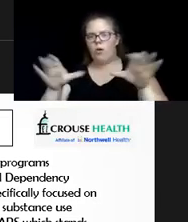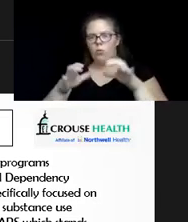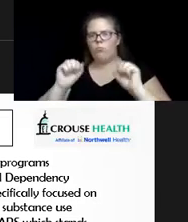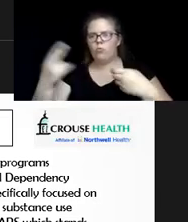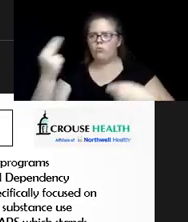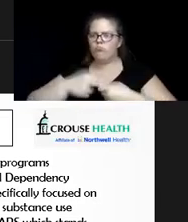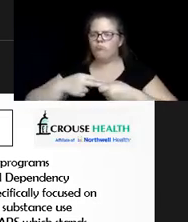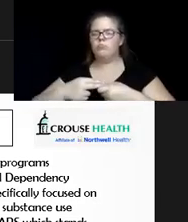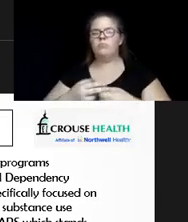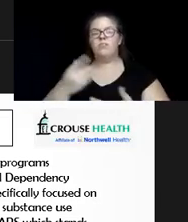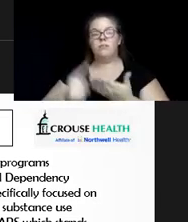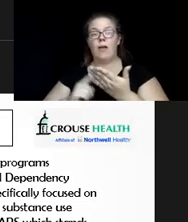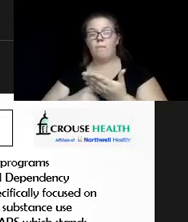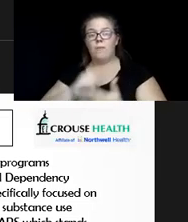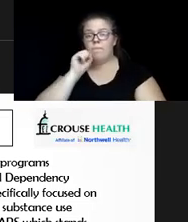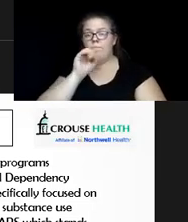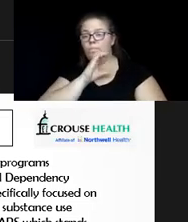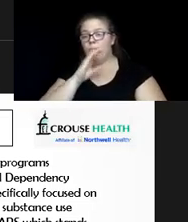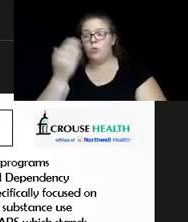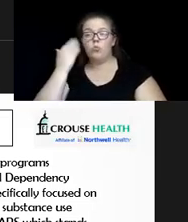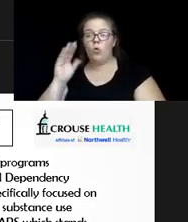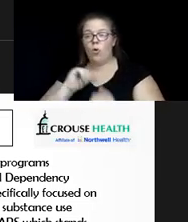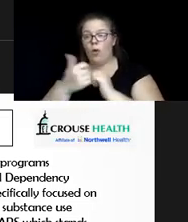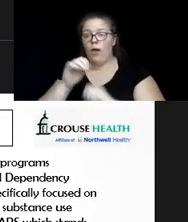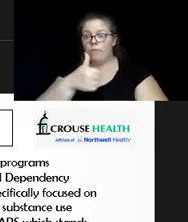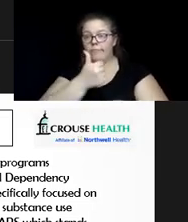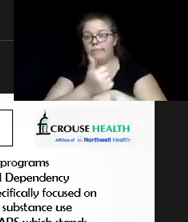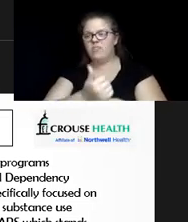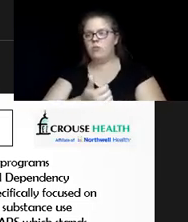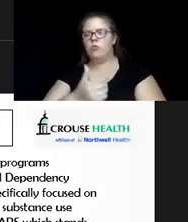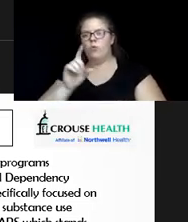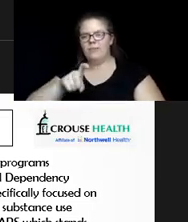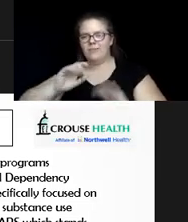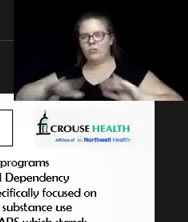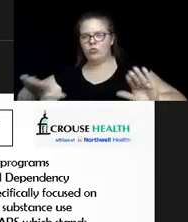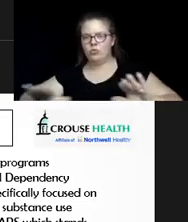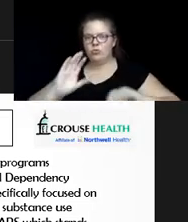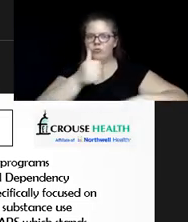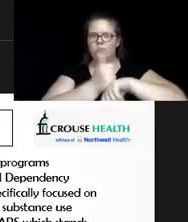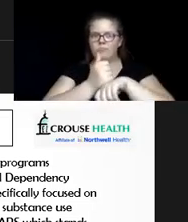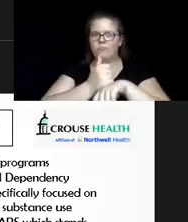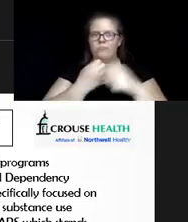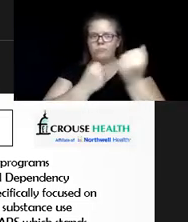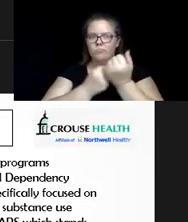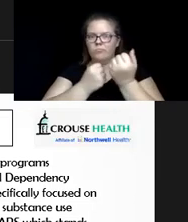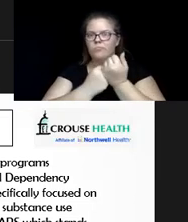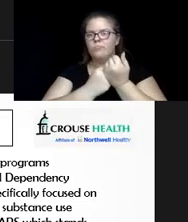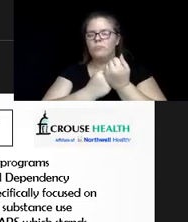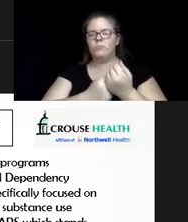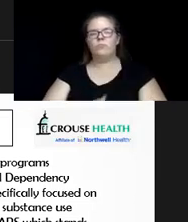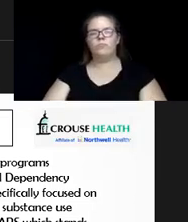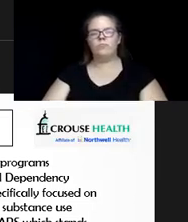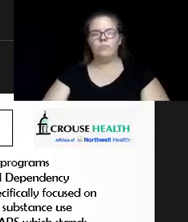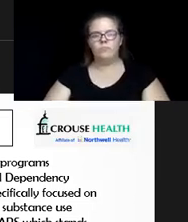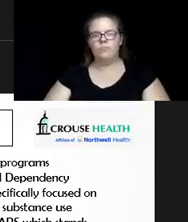sometimes the elderly may not be able to know how to set that up. That's where the children come in. We can help them to, or the provider, to